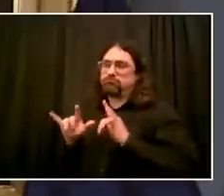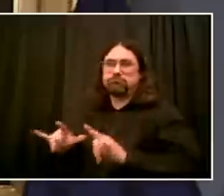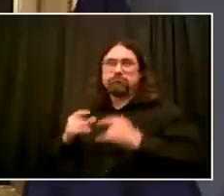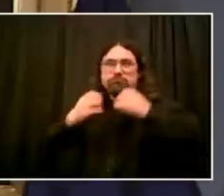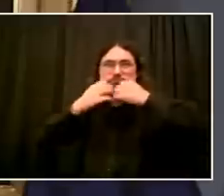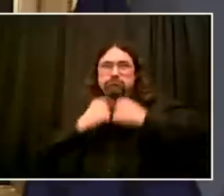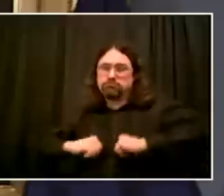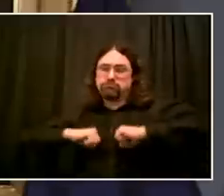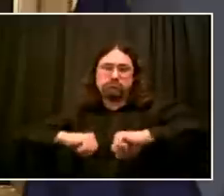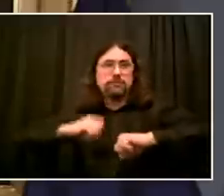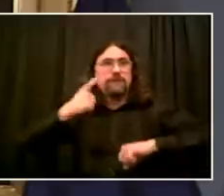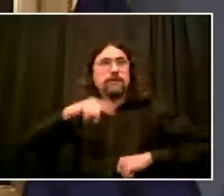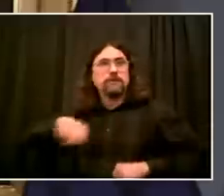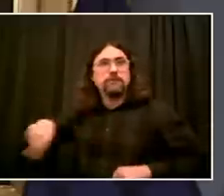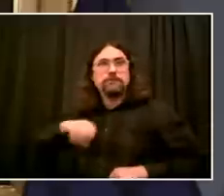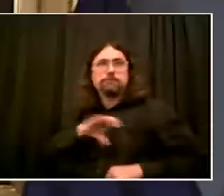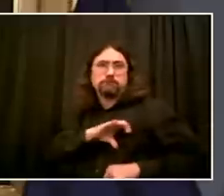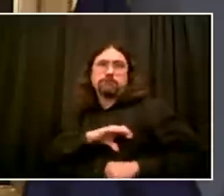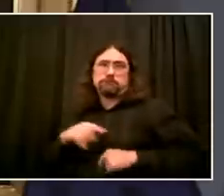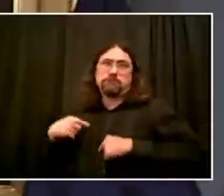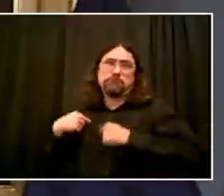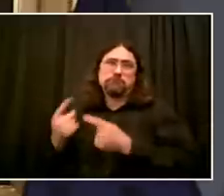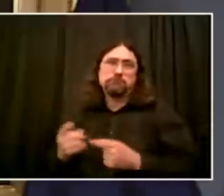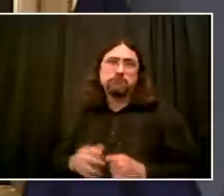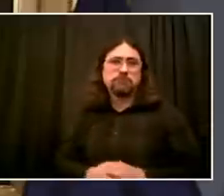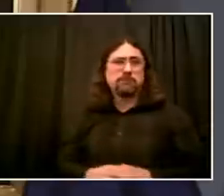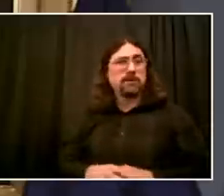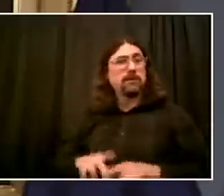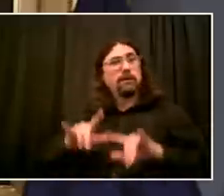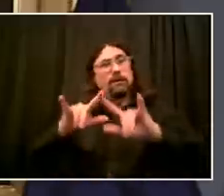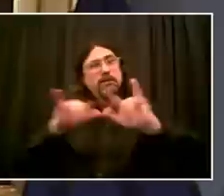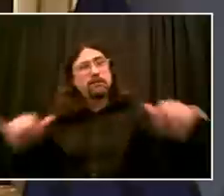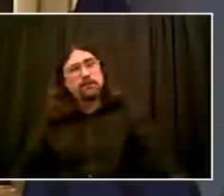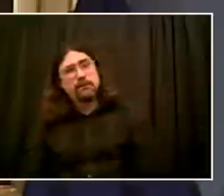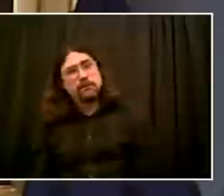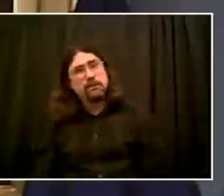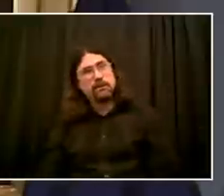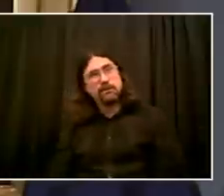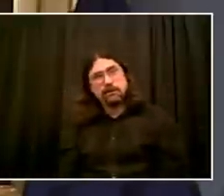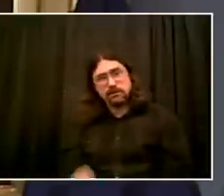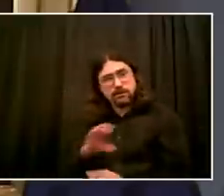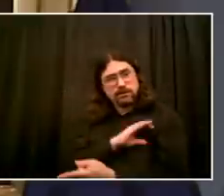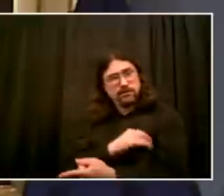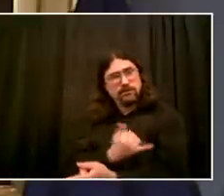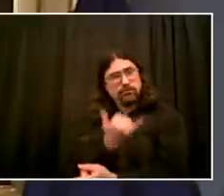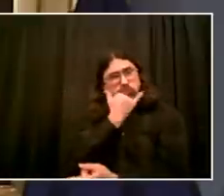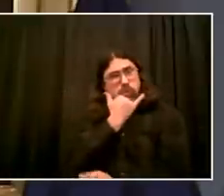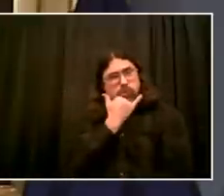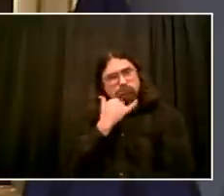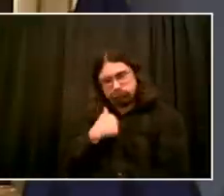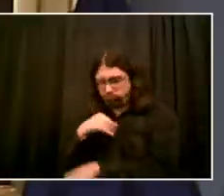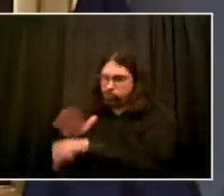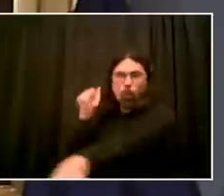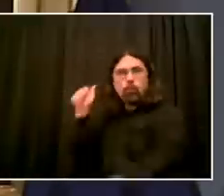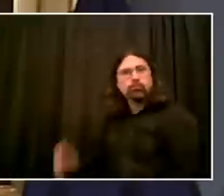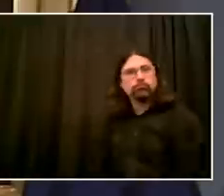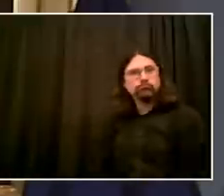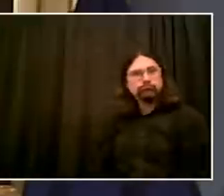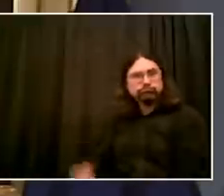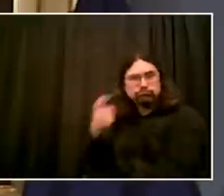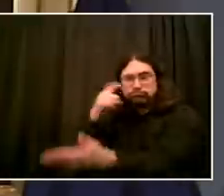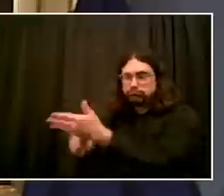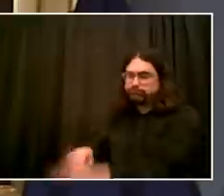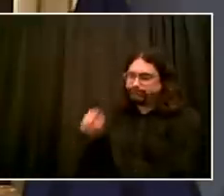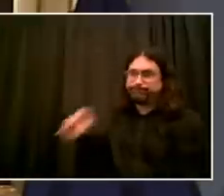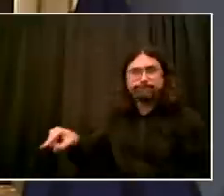realize that, but they know that. Last week, I took, you talk about culture, an unprecedented step. We had a bad incident on the Lower East Side. I